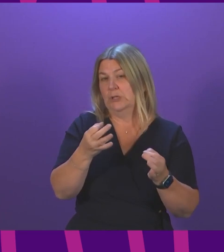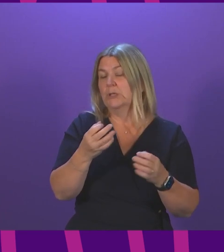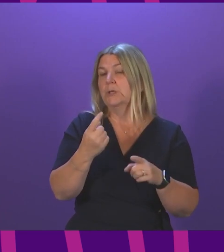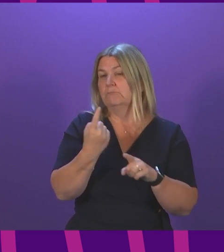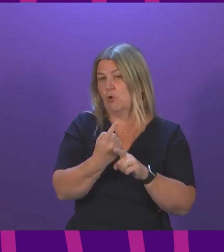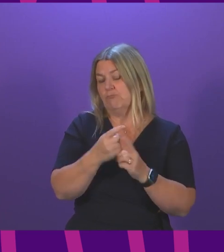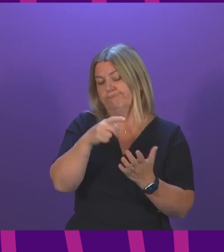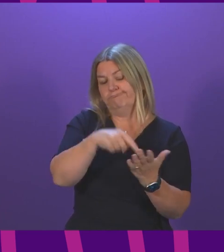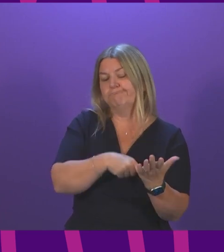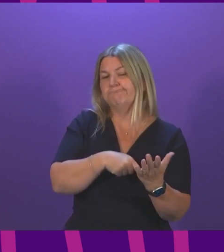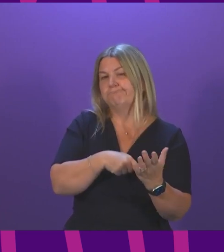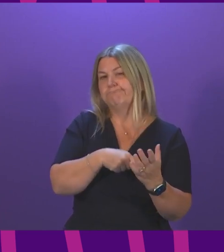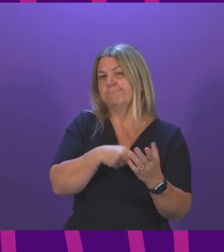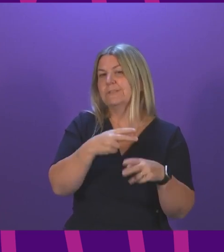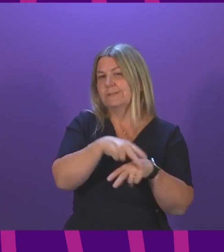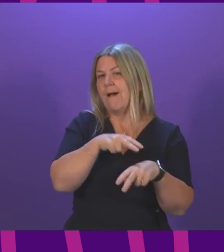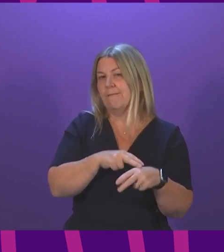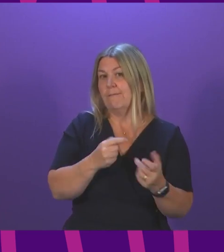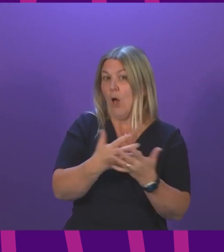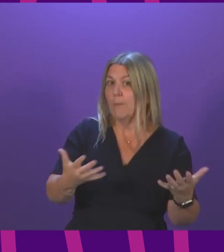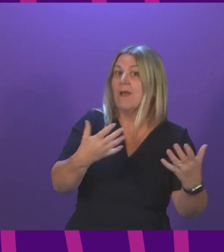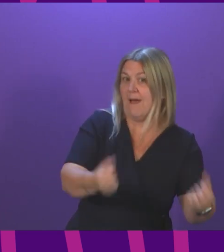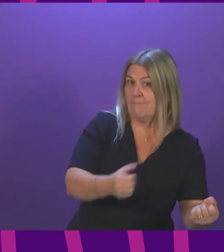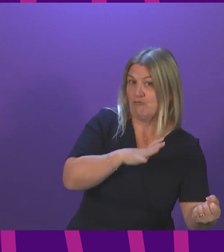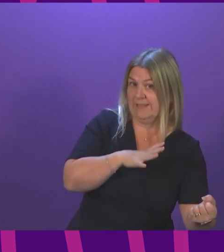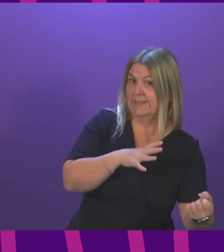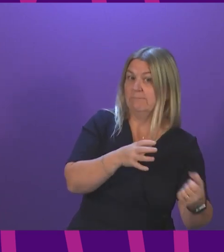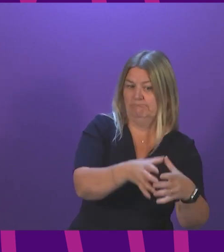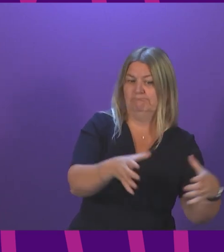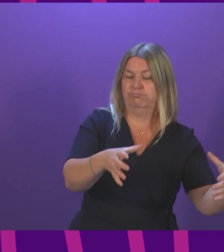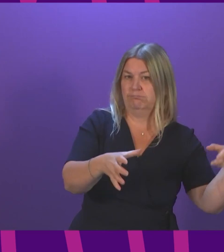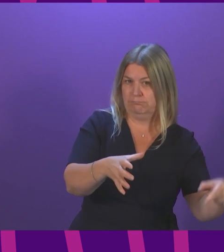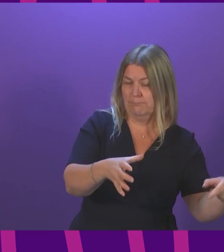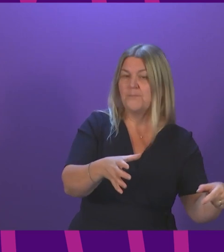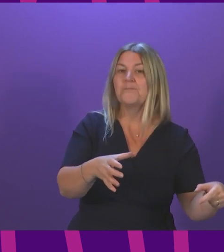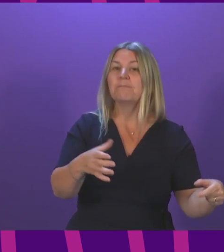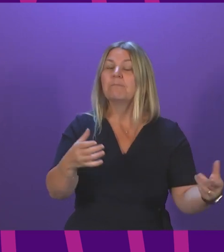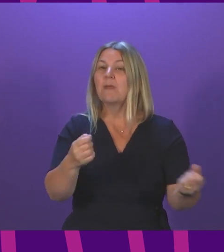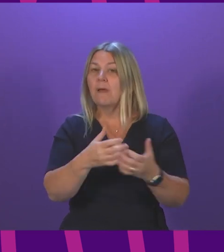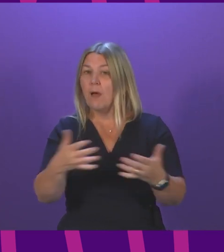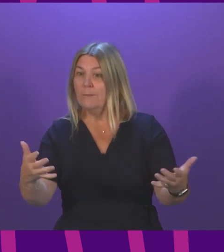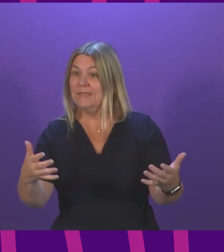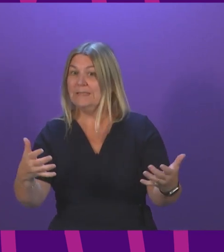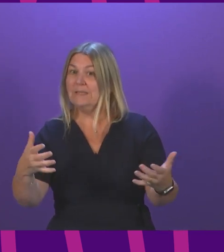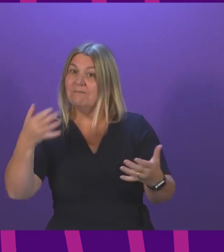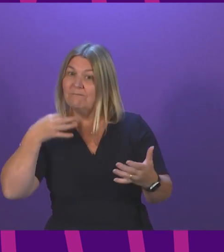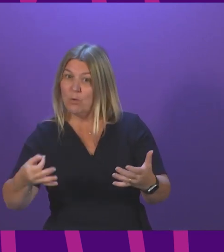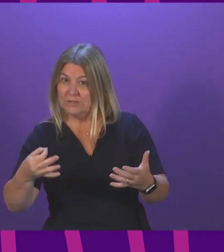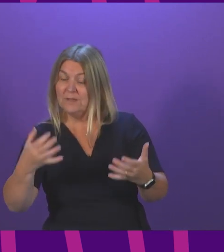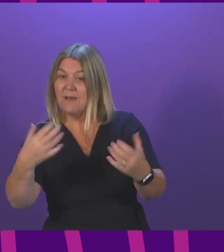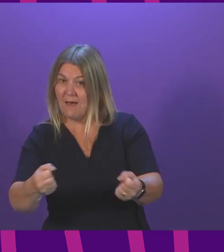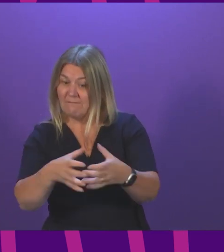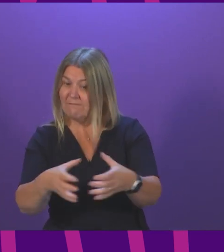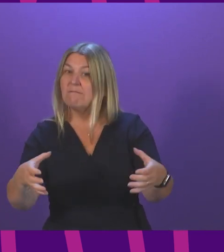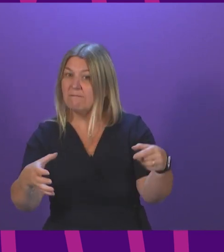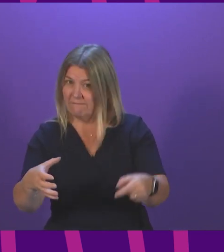detail of how many vaccinators we have to date, and how many volunteer hours have also